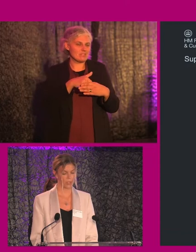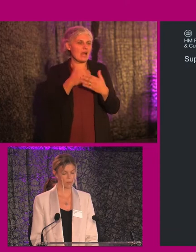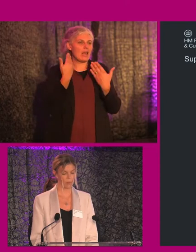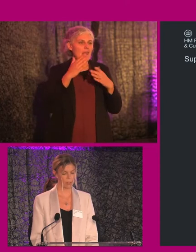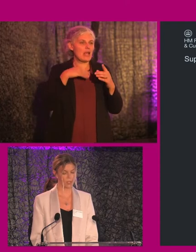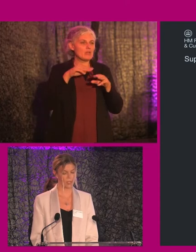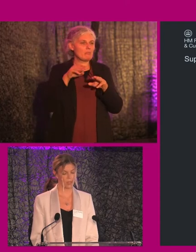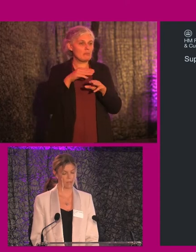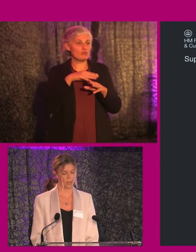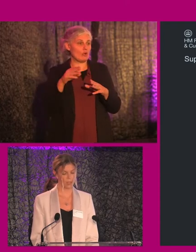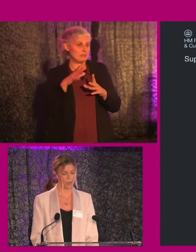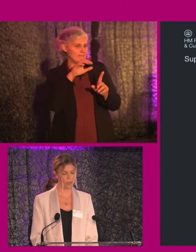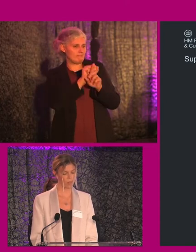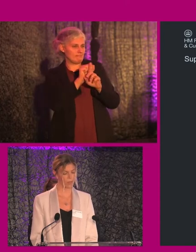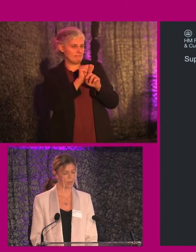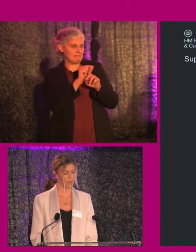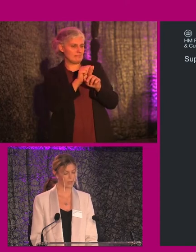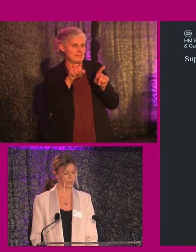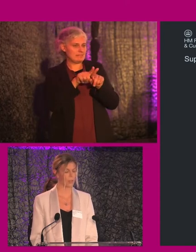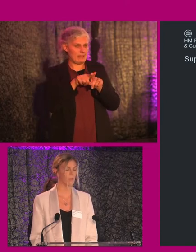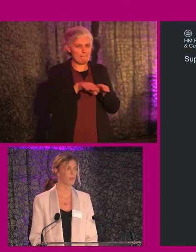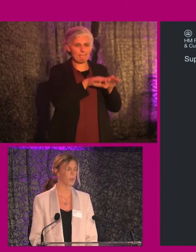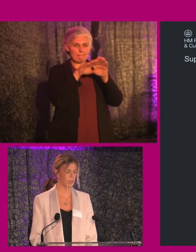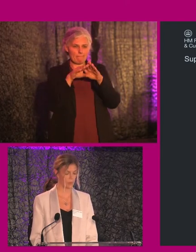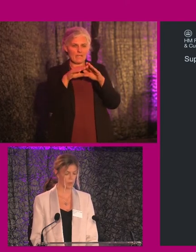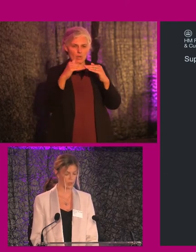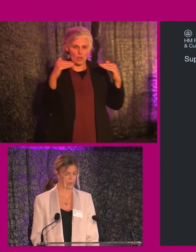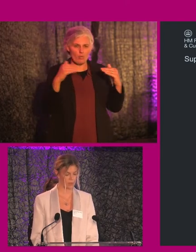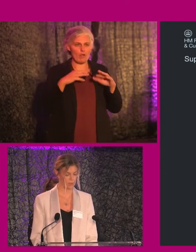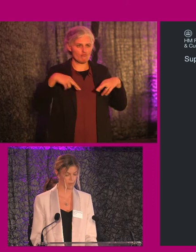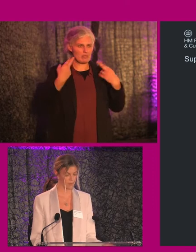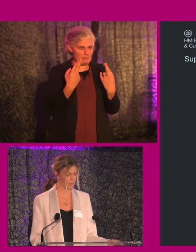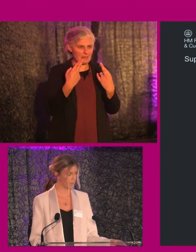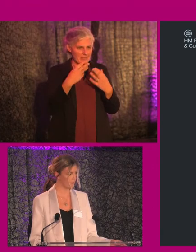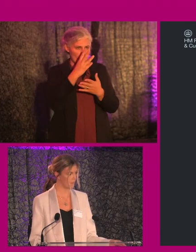be the majority feel equal, respected and comfortable in the workplace.